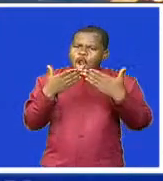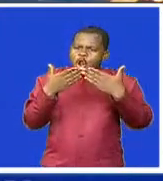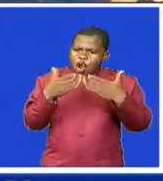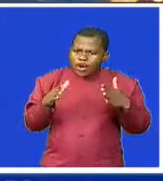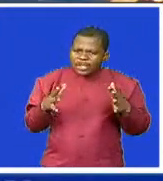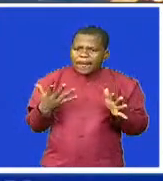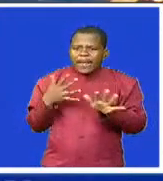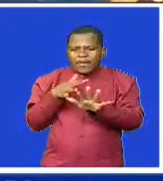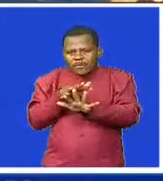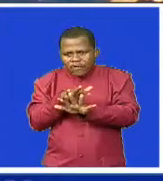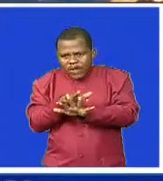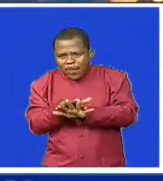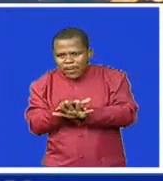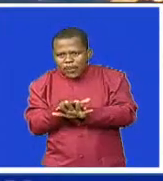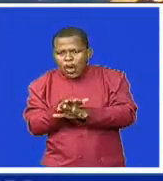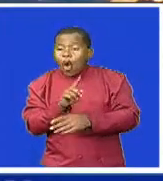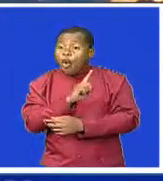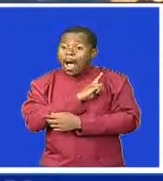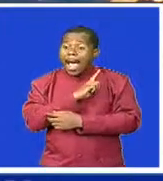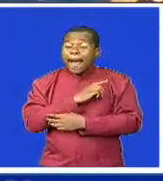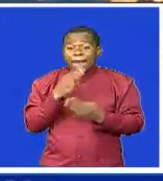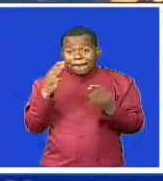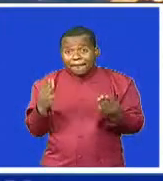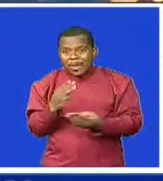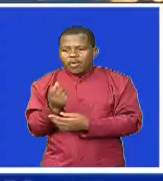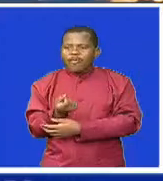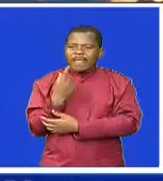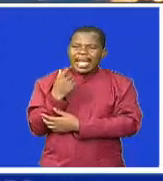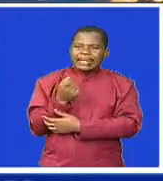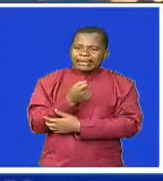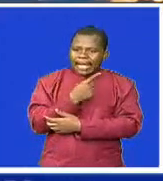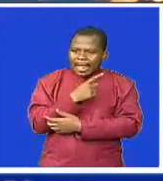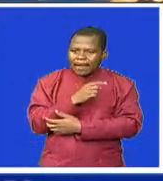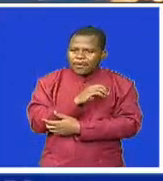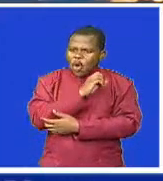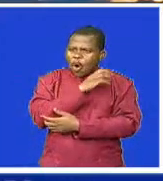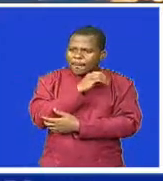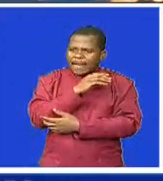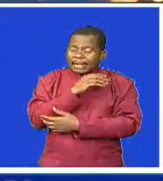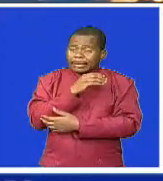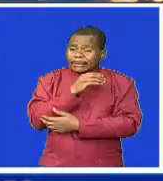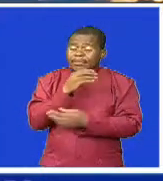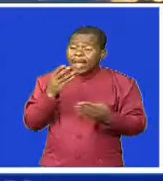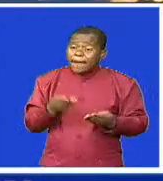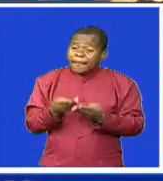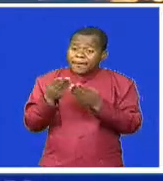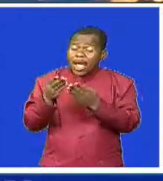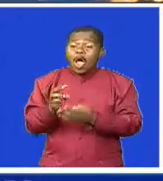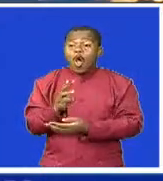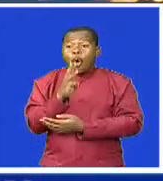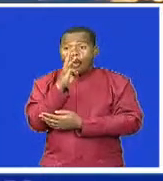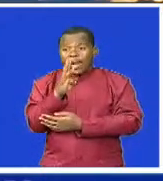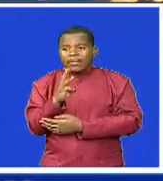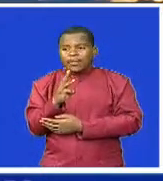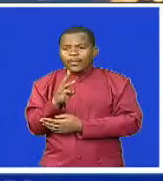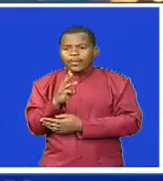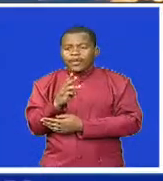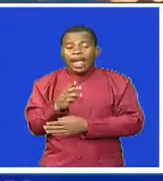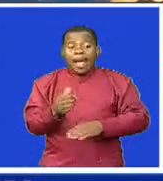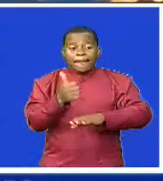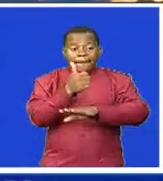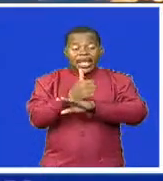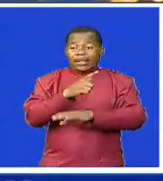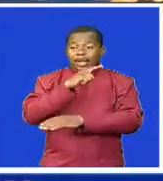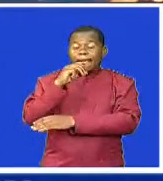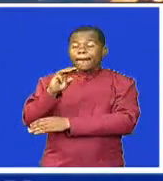which will make it easier to launch a complaint. The Commissioner, Sabelo Masugu, was launching the website. Will says launching the website